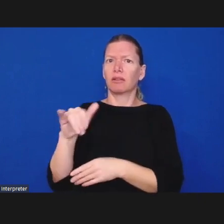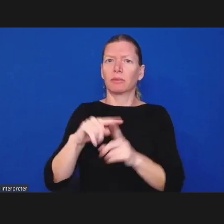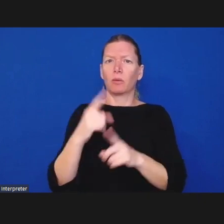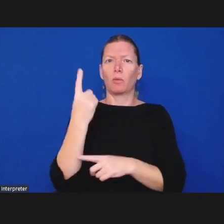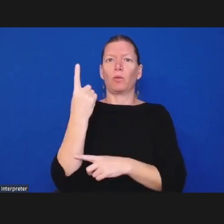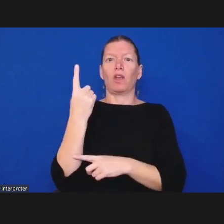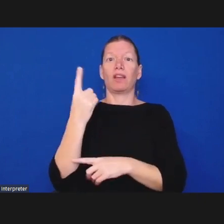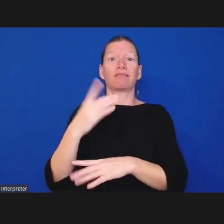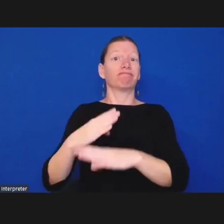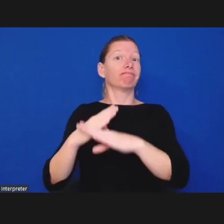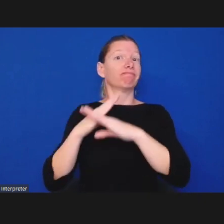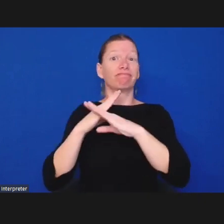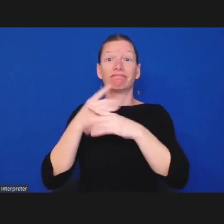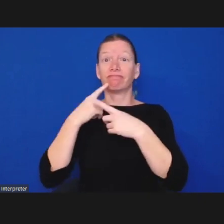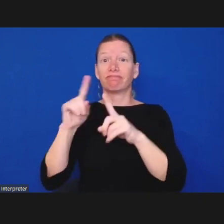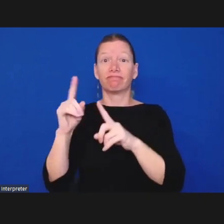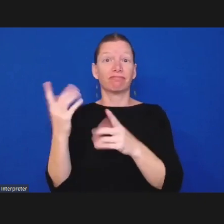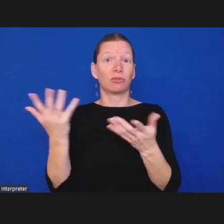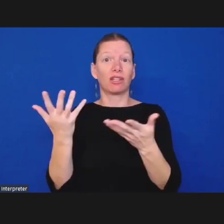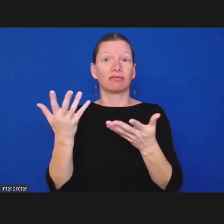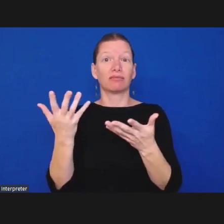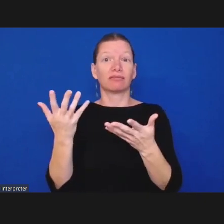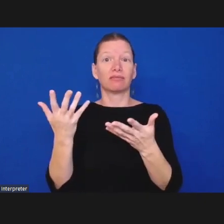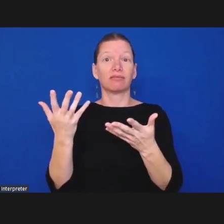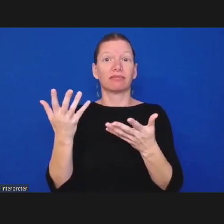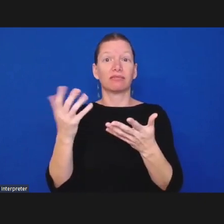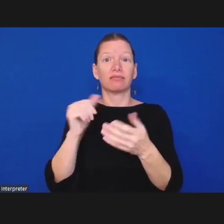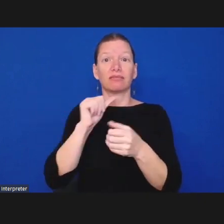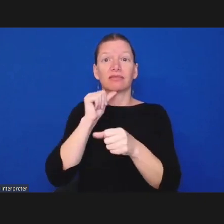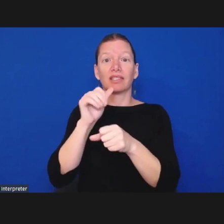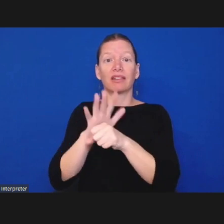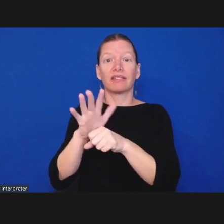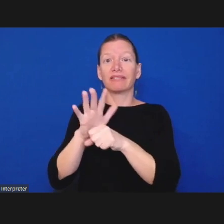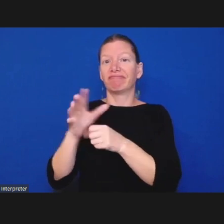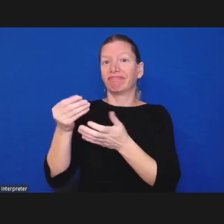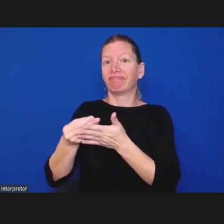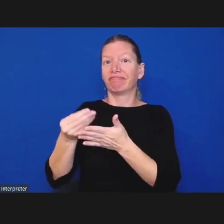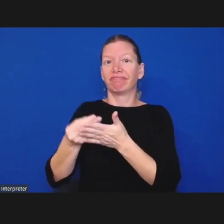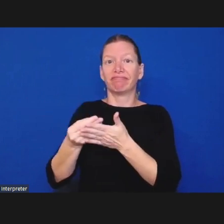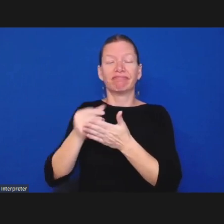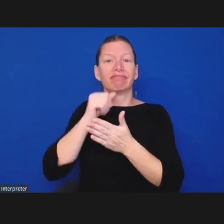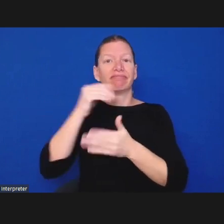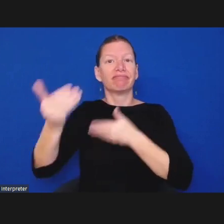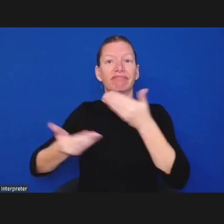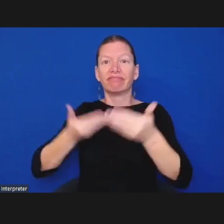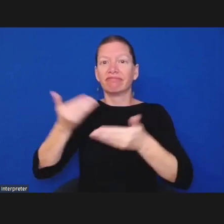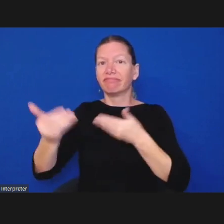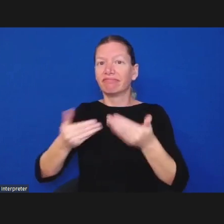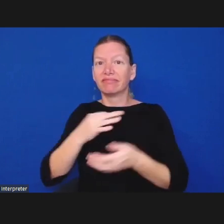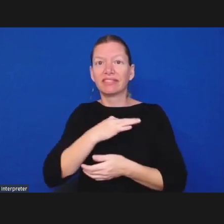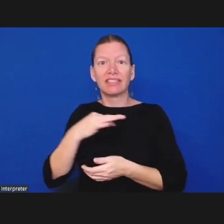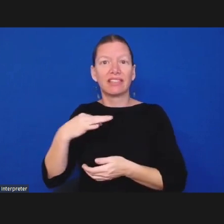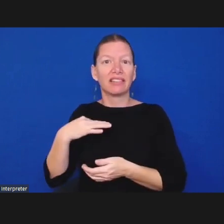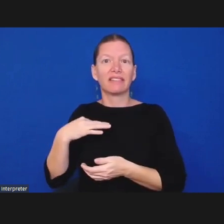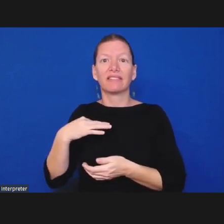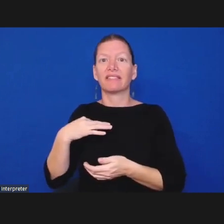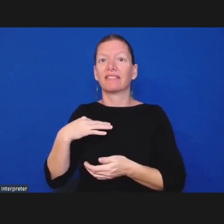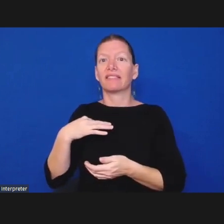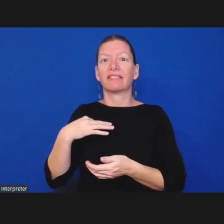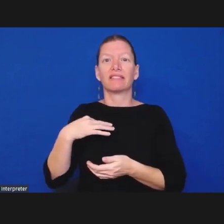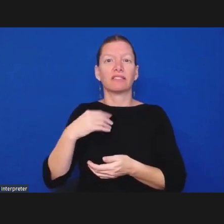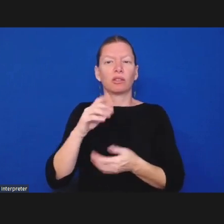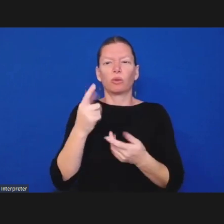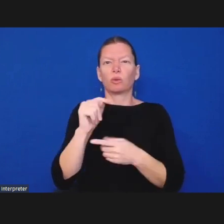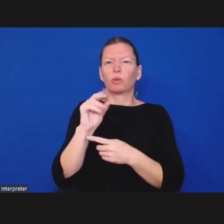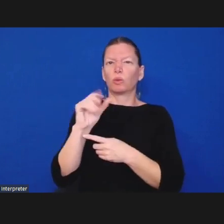adequate budget not hiring enough staff not giving them the tools they need um that that has been a challenge